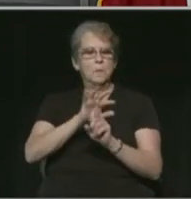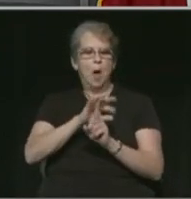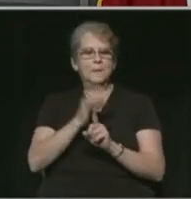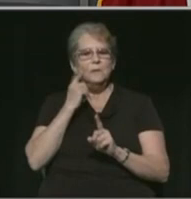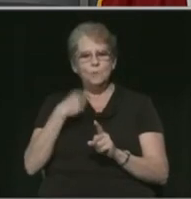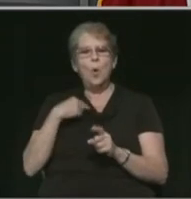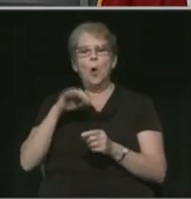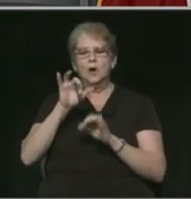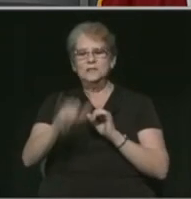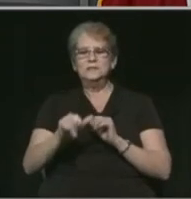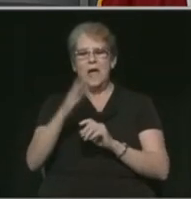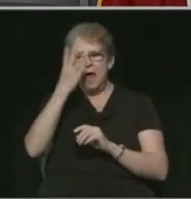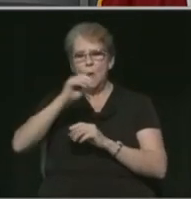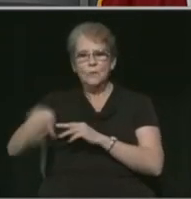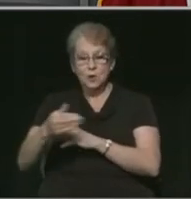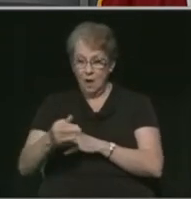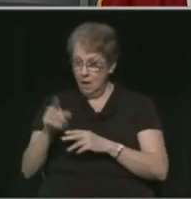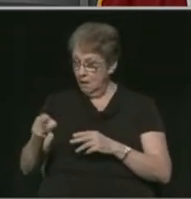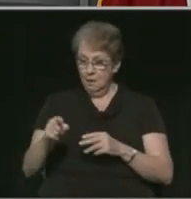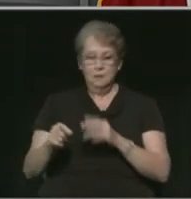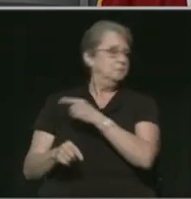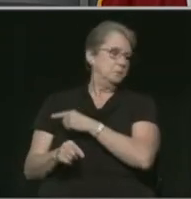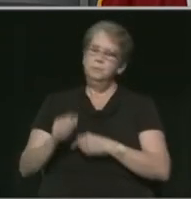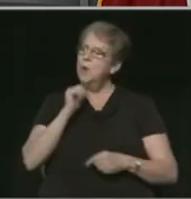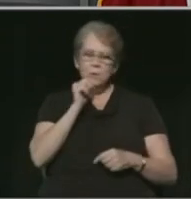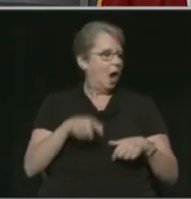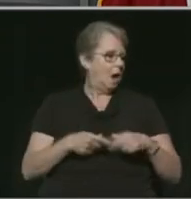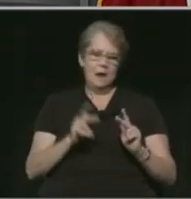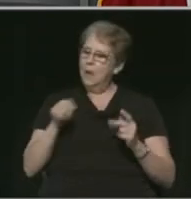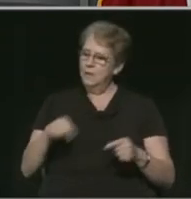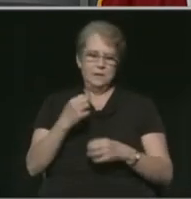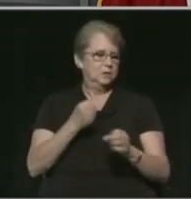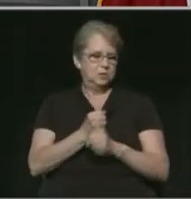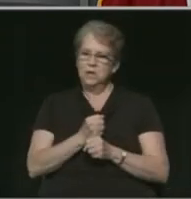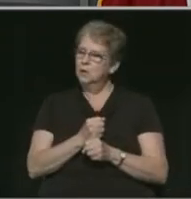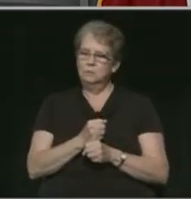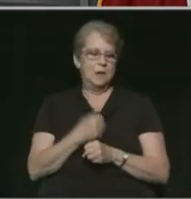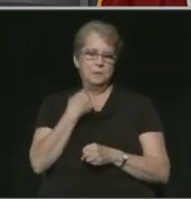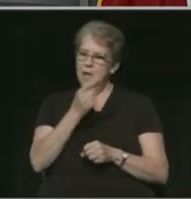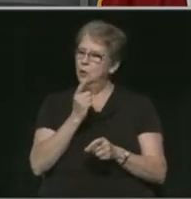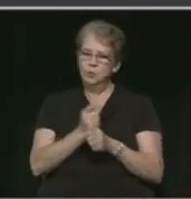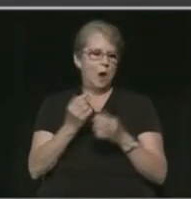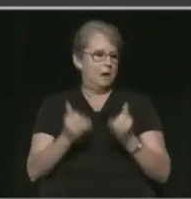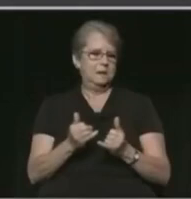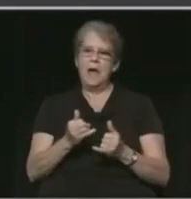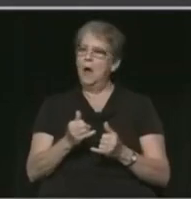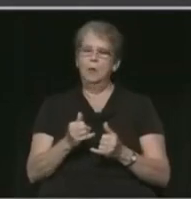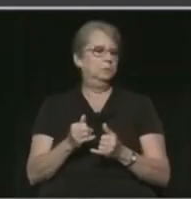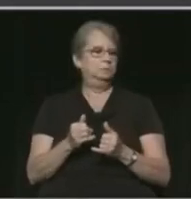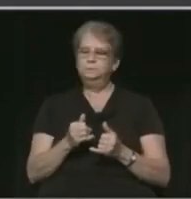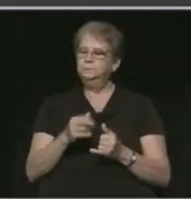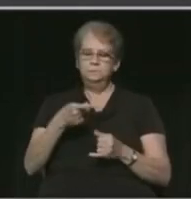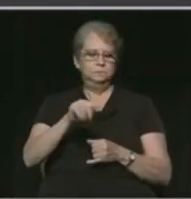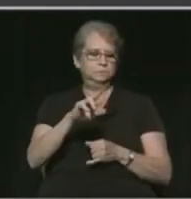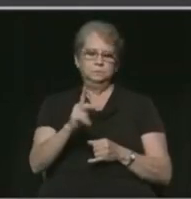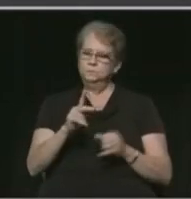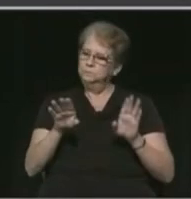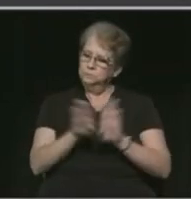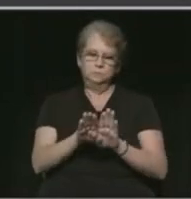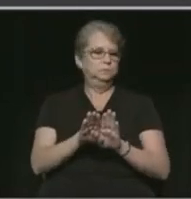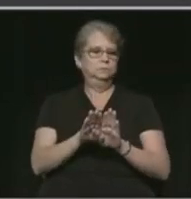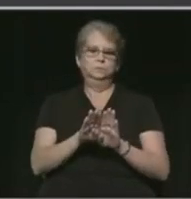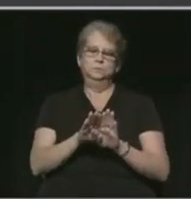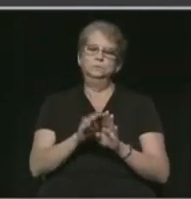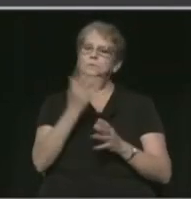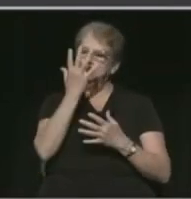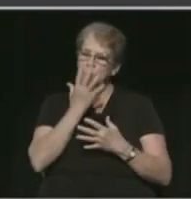whether or not to allow that this year? We're not going allow that this year. I can tell you right now. We're not going to be doing that in the parks on Easter. Unfortunately,